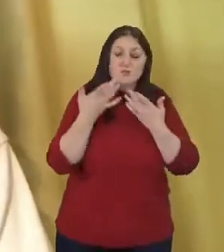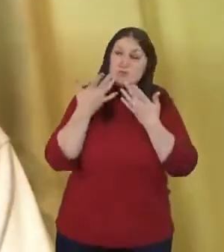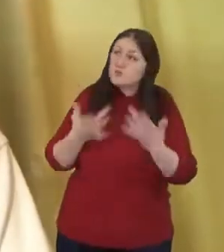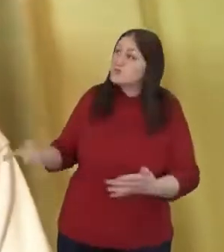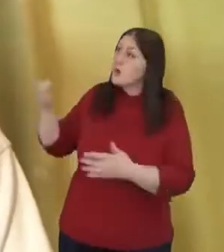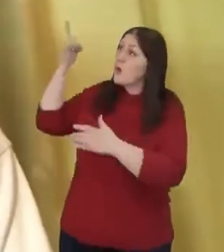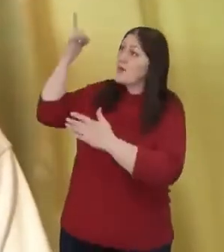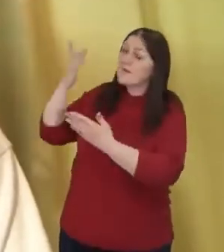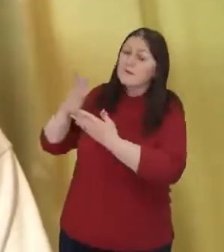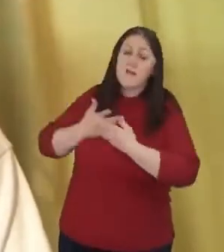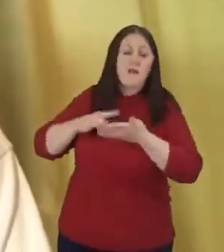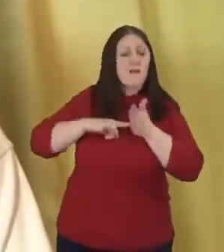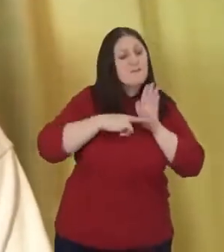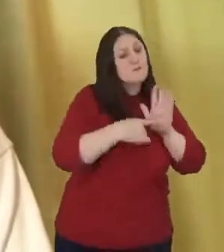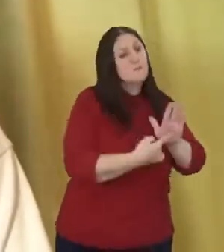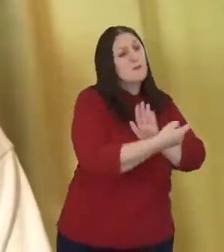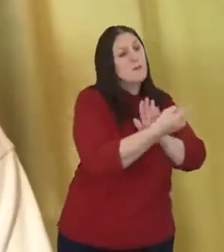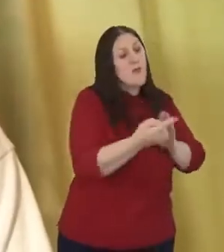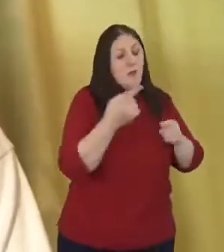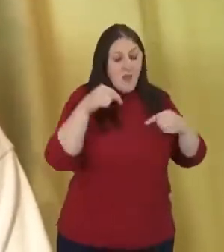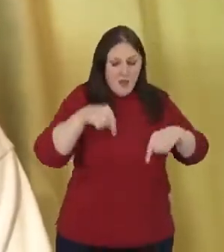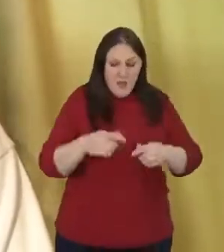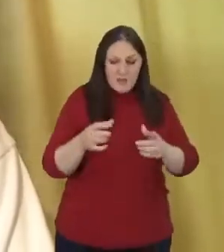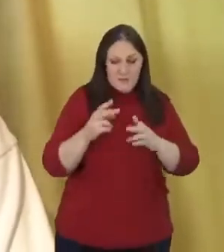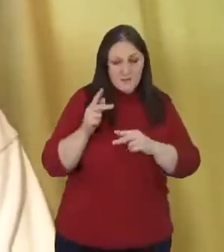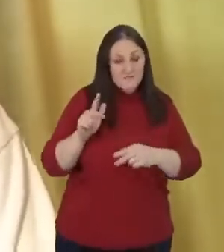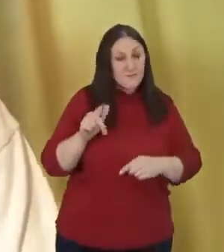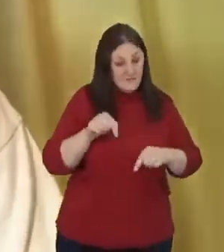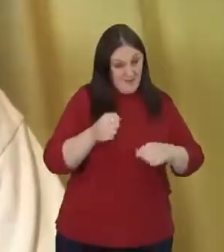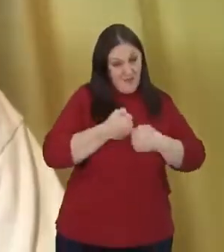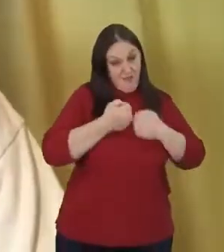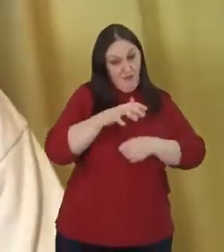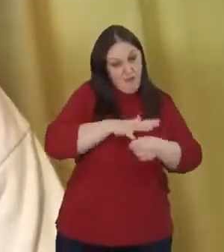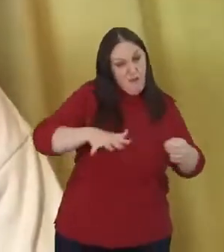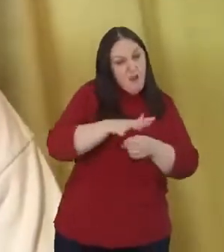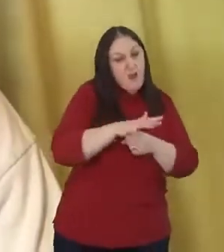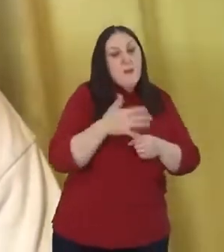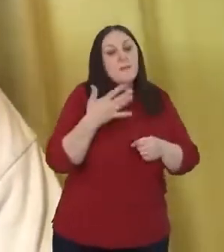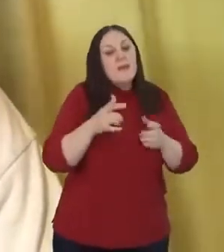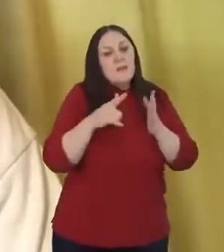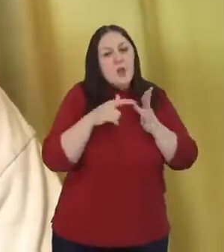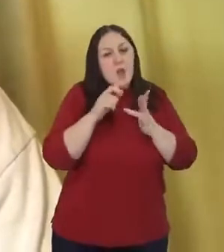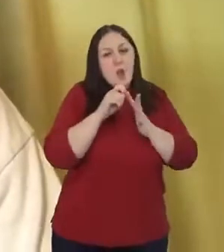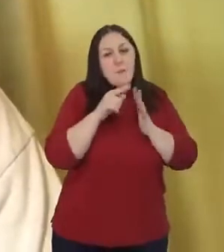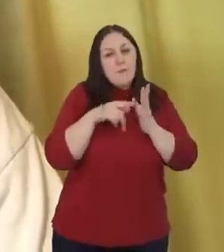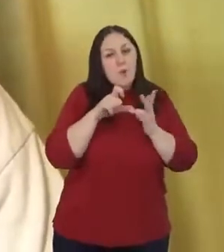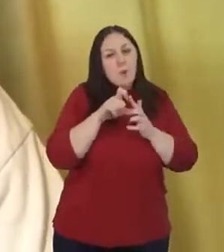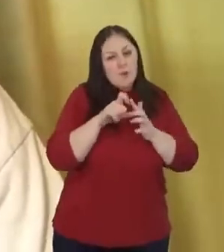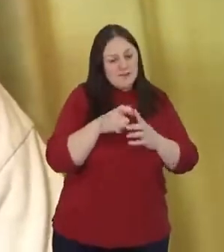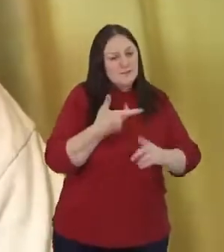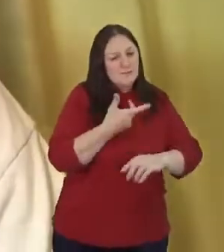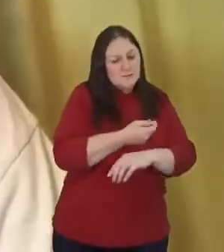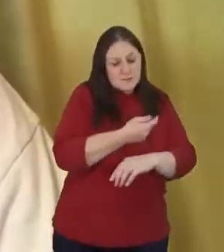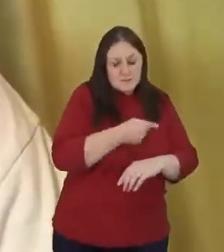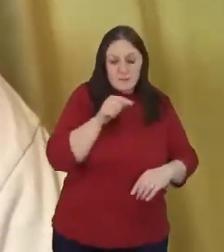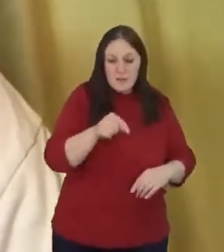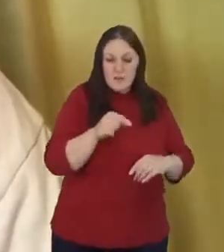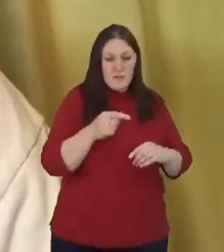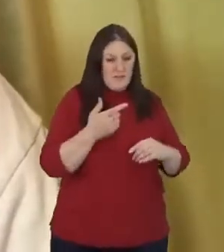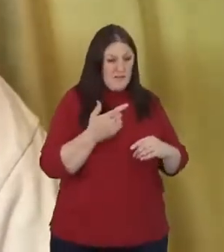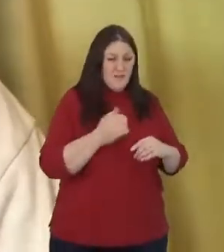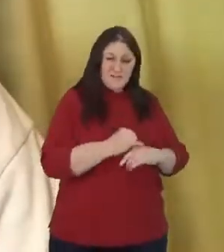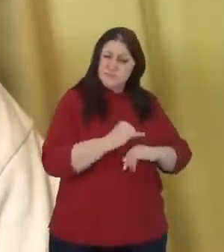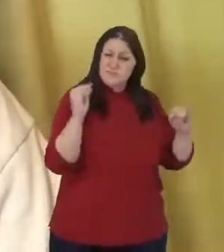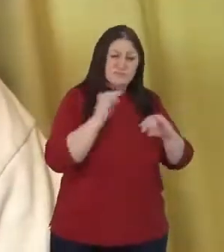And one of the things that we're up against in Philadelphia, um, has been the opioid crisis. We, we, we, we, we're losing about a thousand